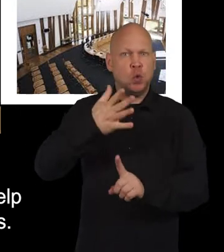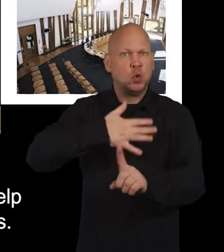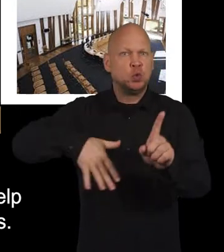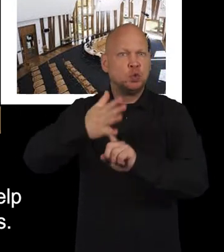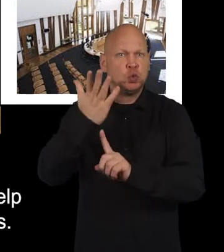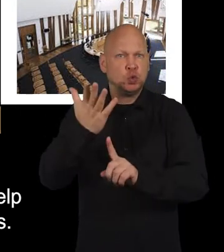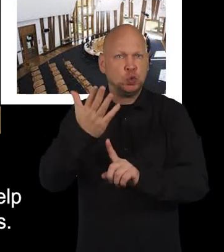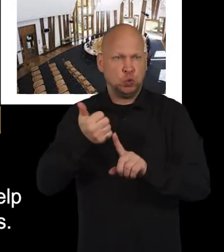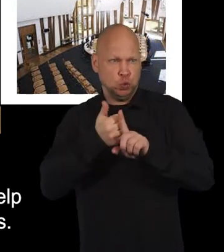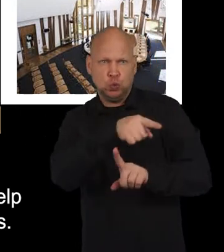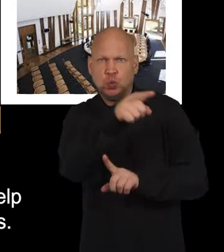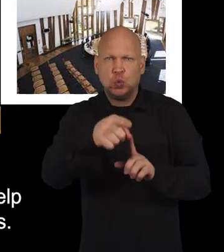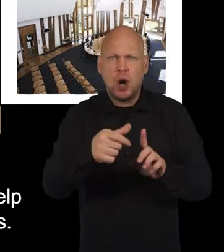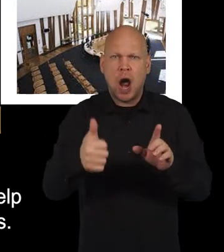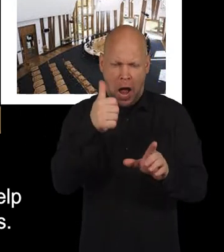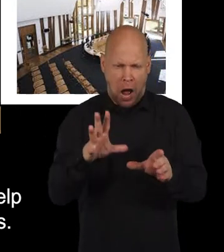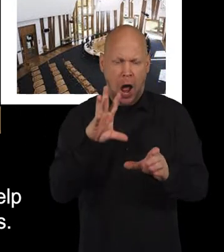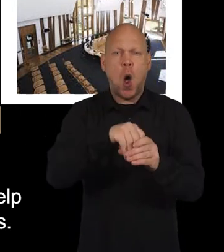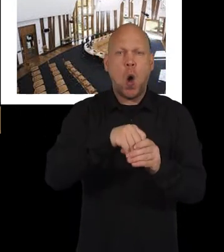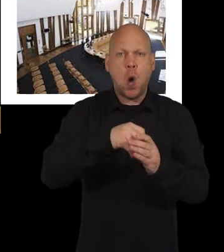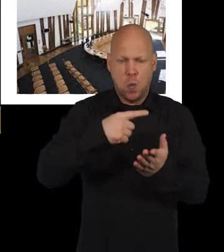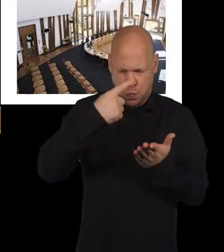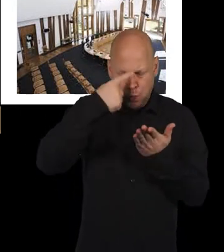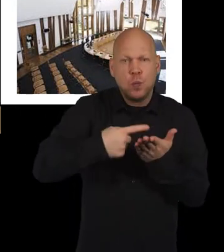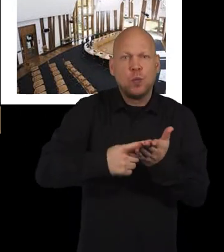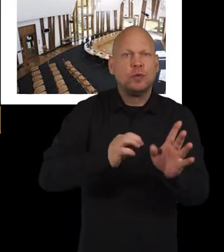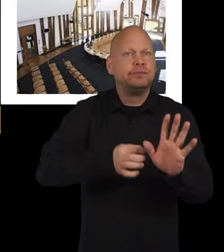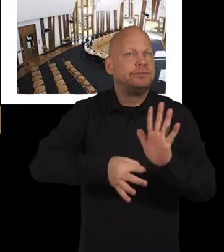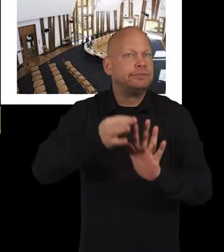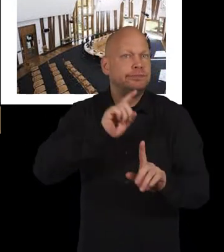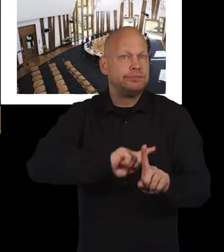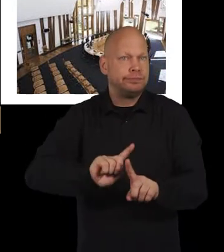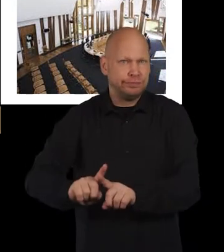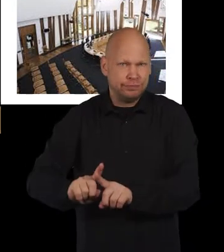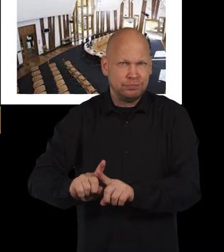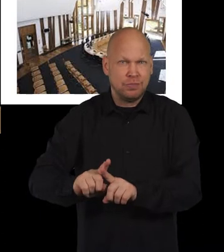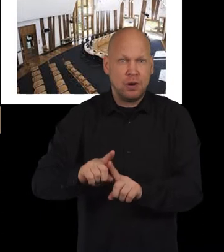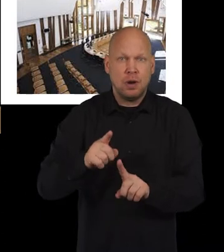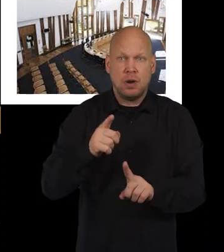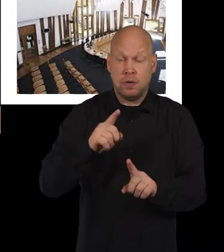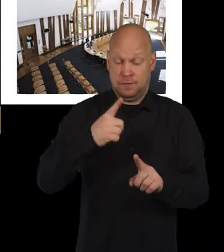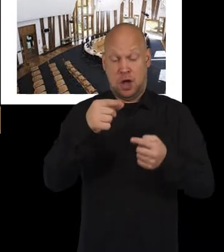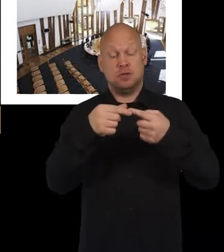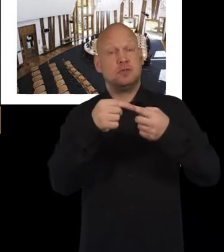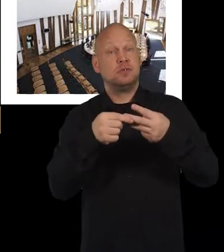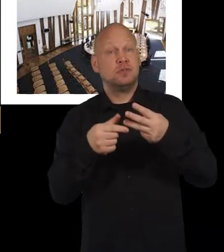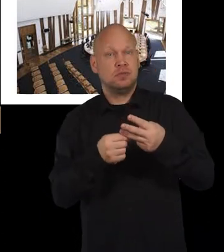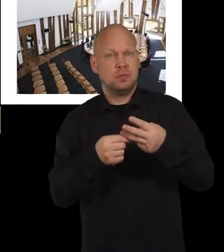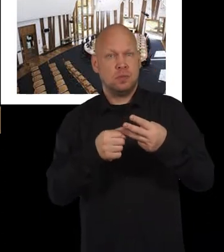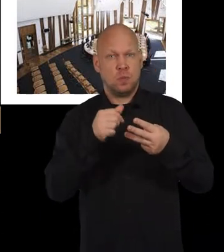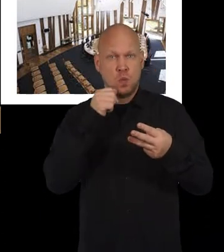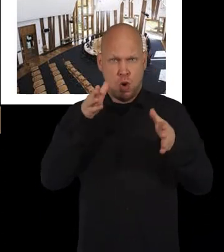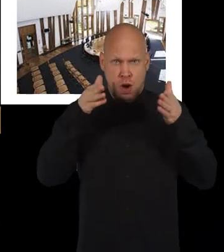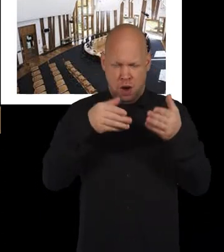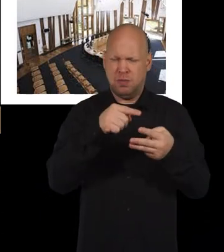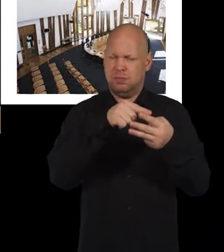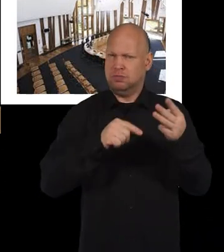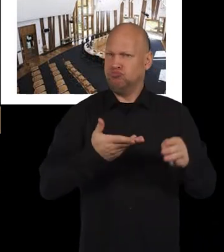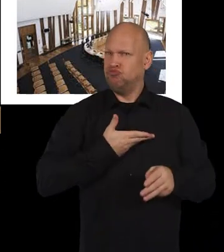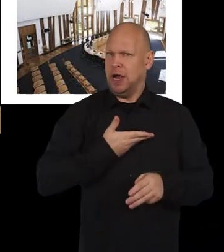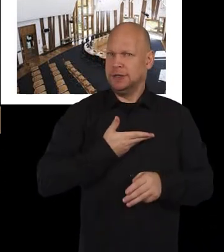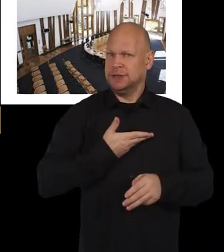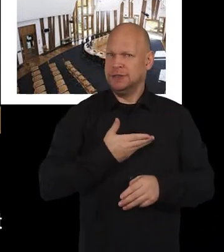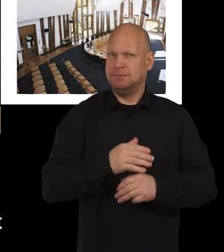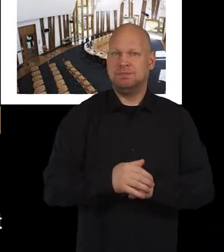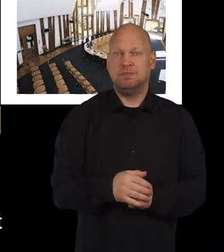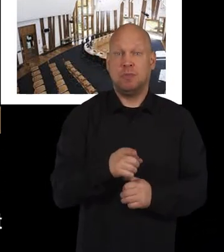communities to help them to be involved in improving services. This is the first of three short videos which focuses on one of these rights,